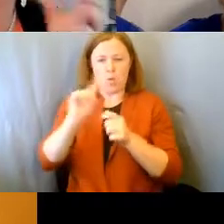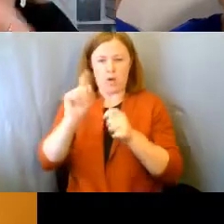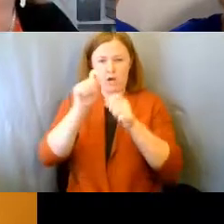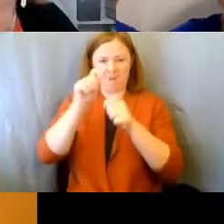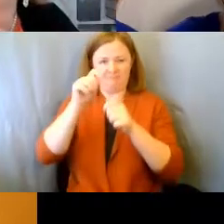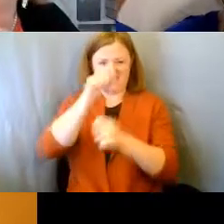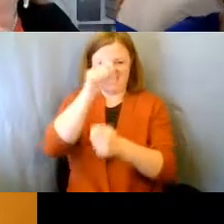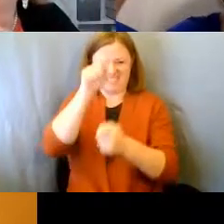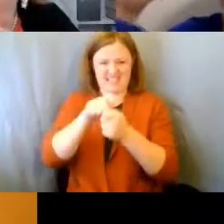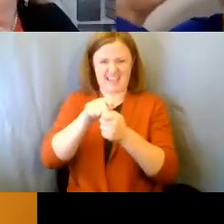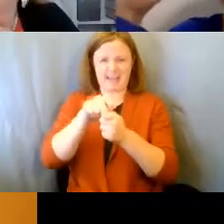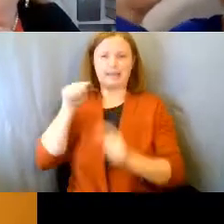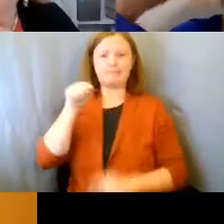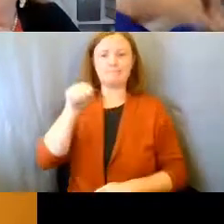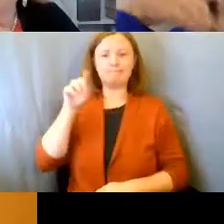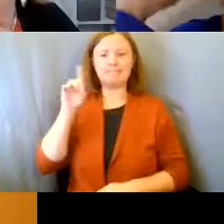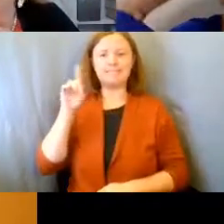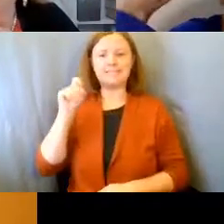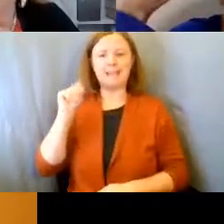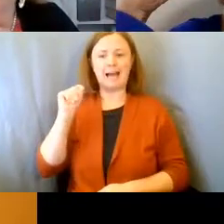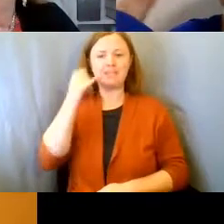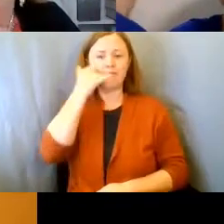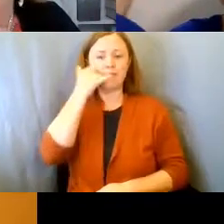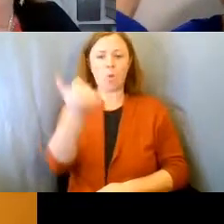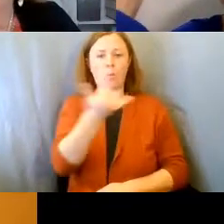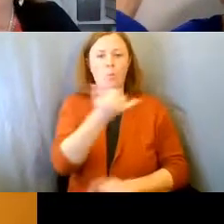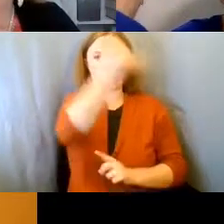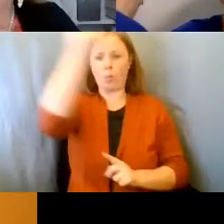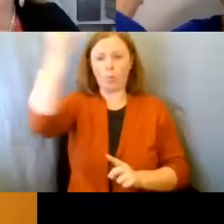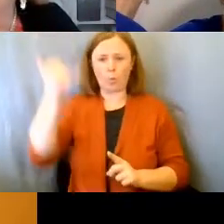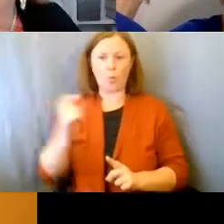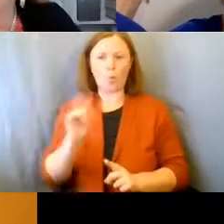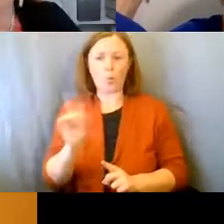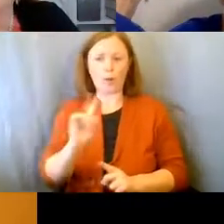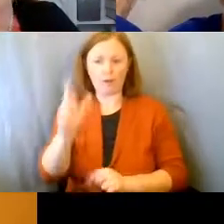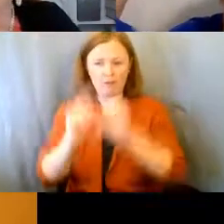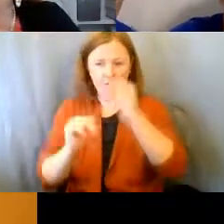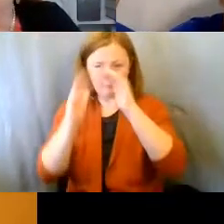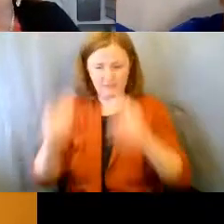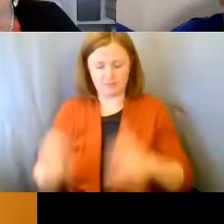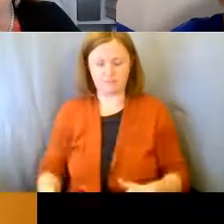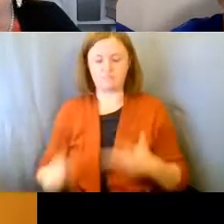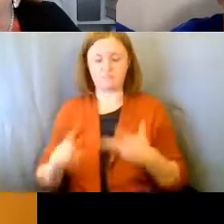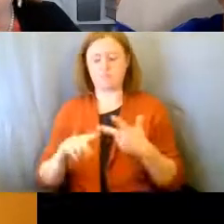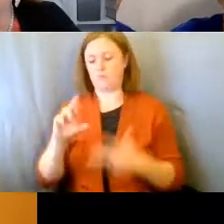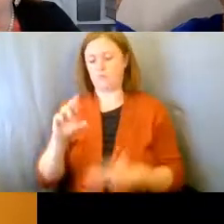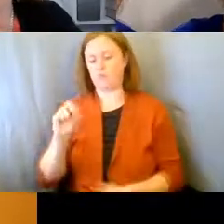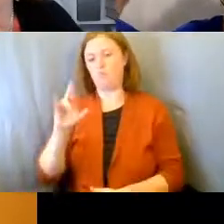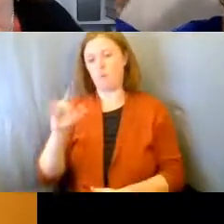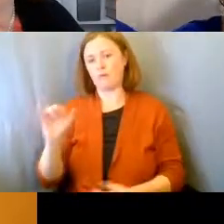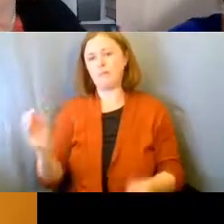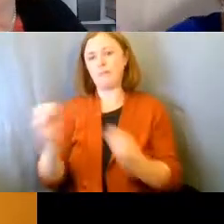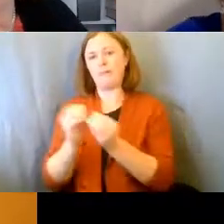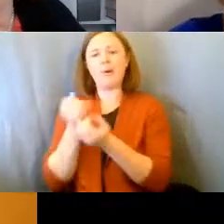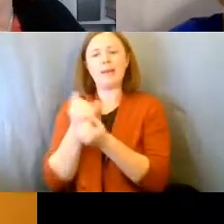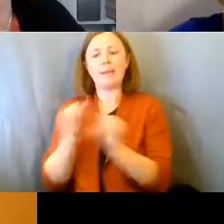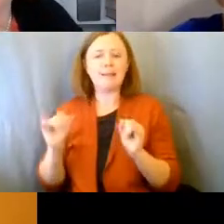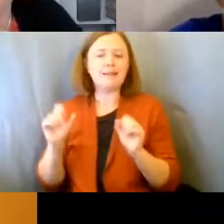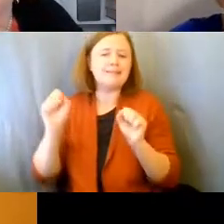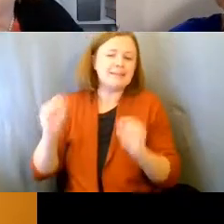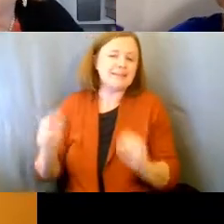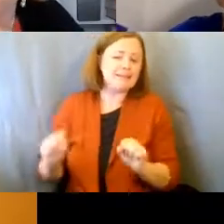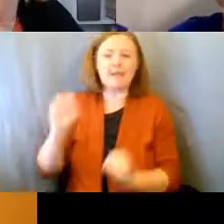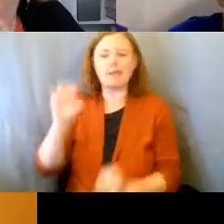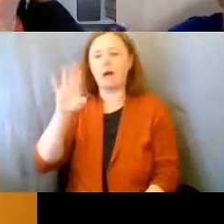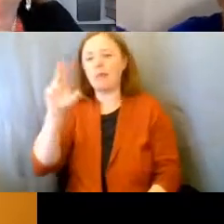in the building his dot was, where his phone was. For my son, Rory, who has much more independence and can take the big